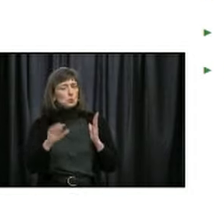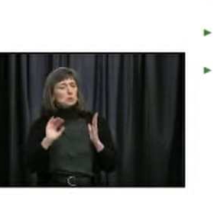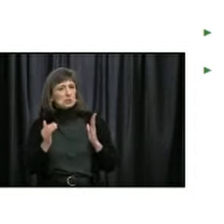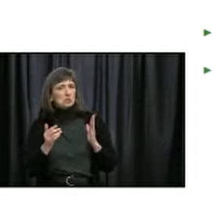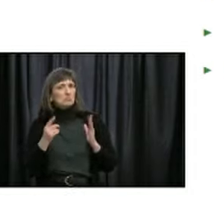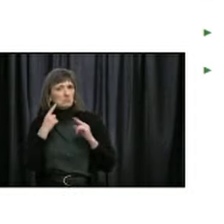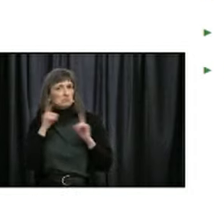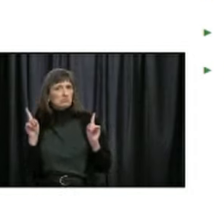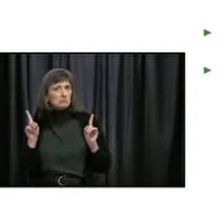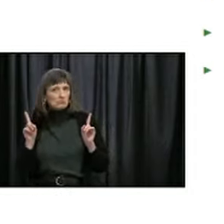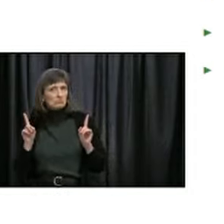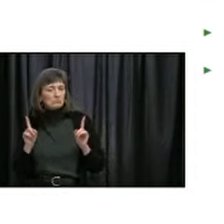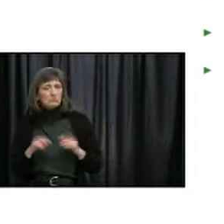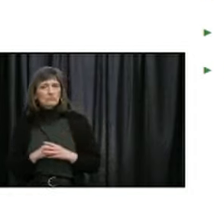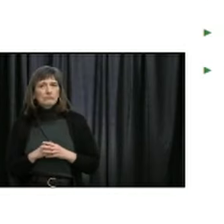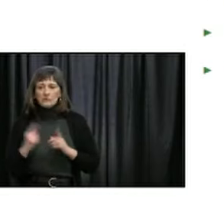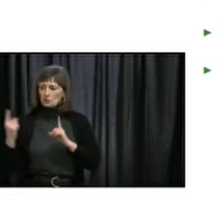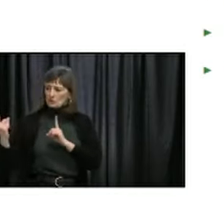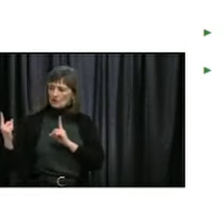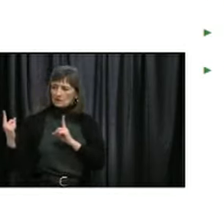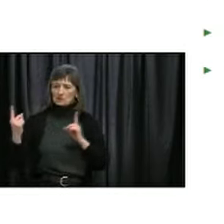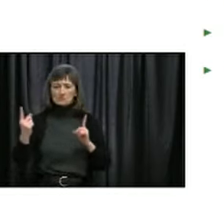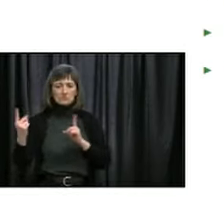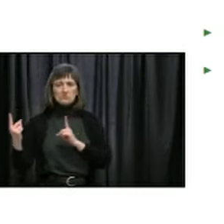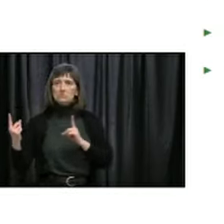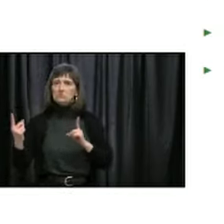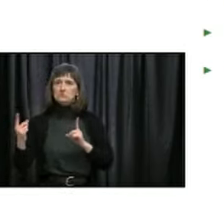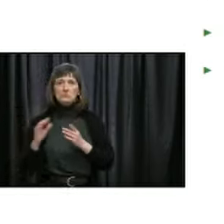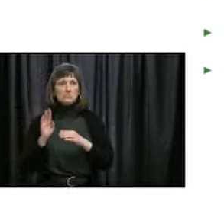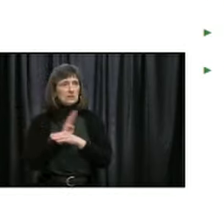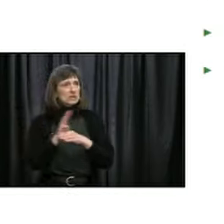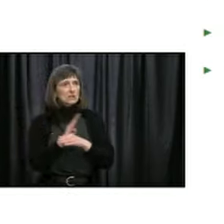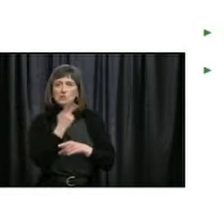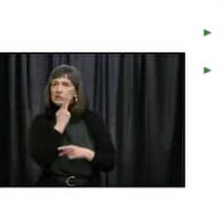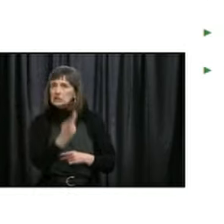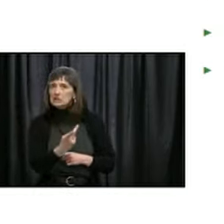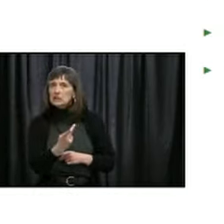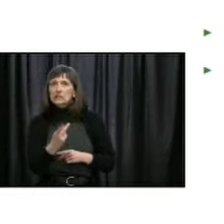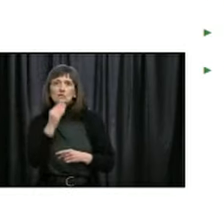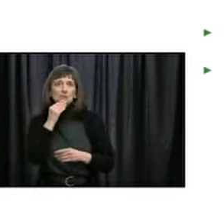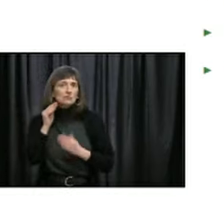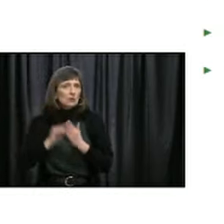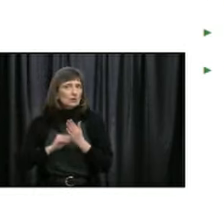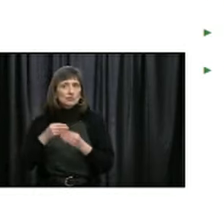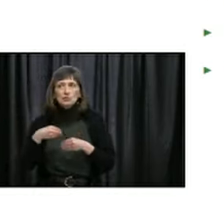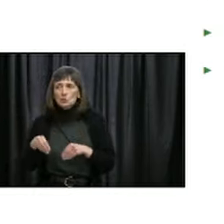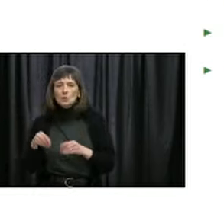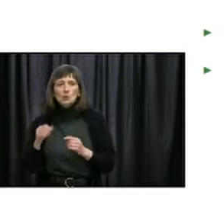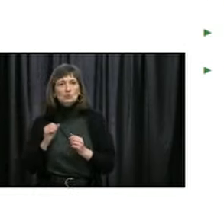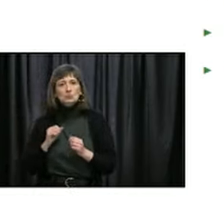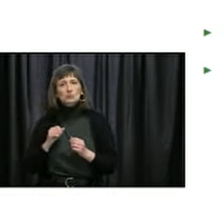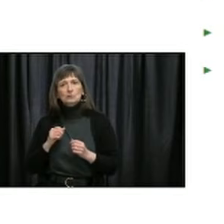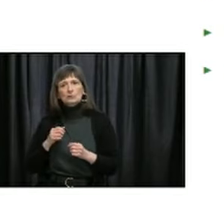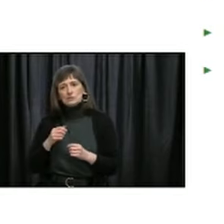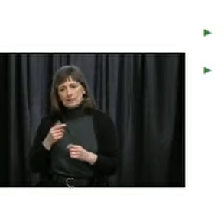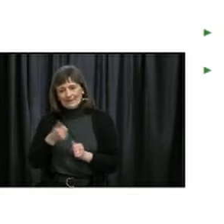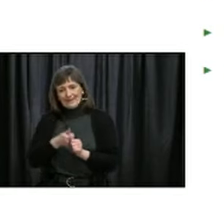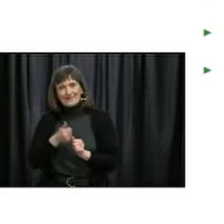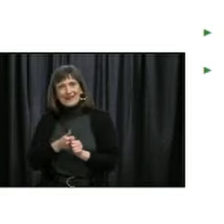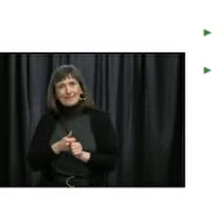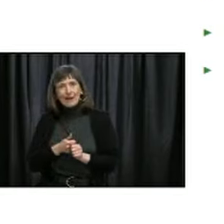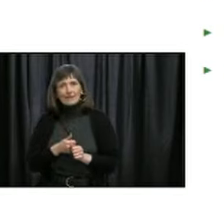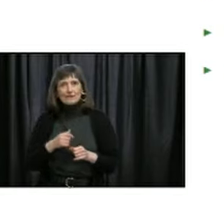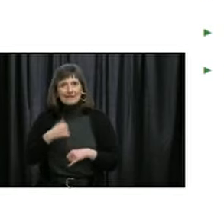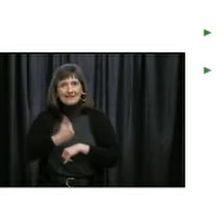with practicing physical distancing. We've certainly seen that within businesses such as grocery stores, for example, who have